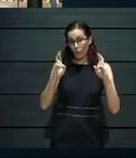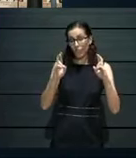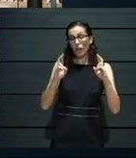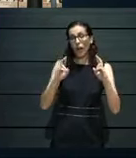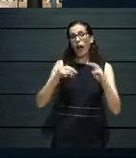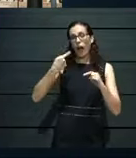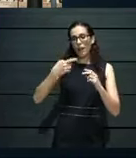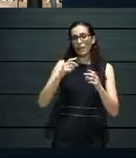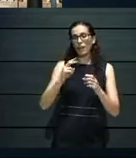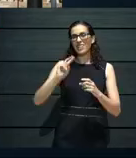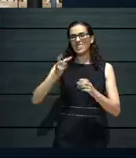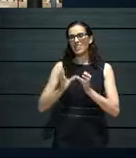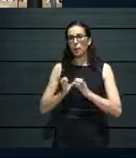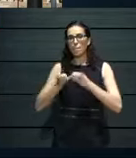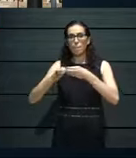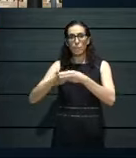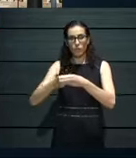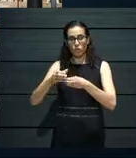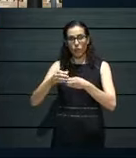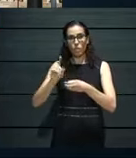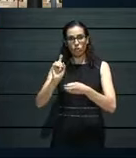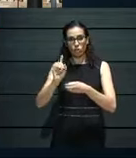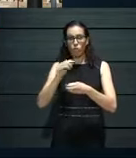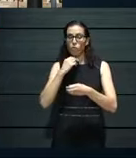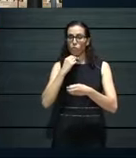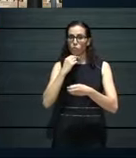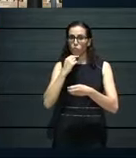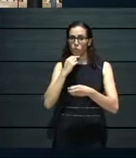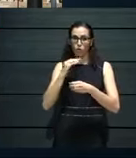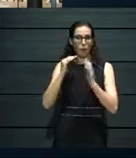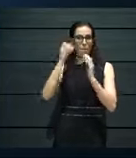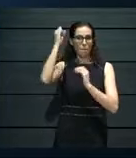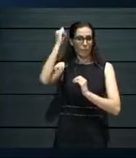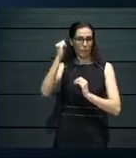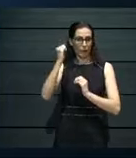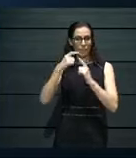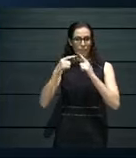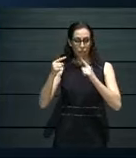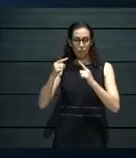in Valletta. And that should be starting next Saturday.